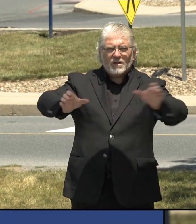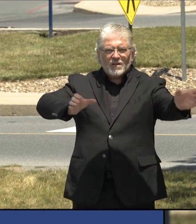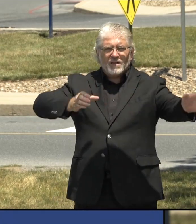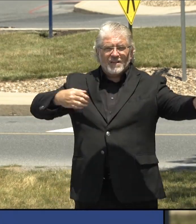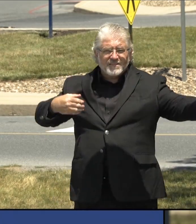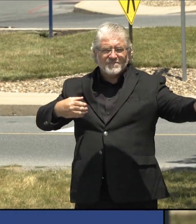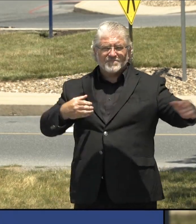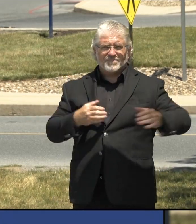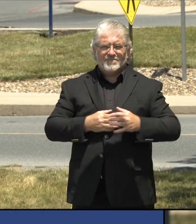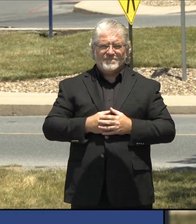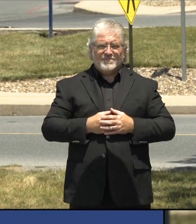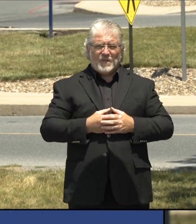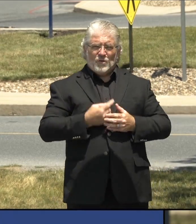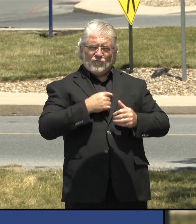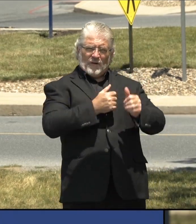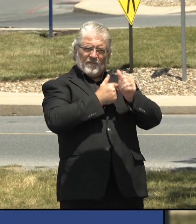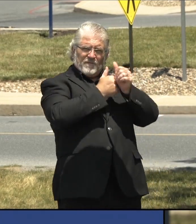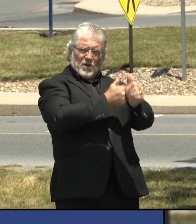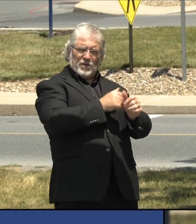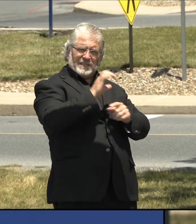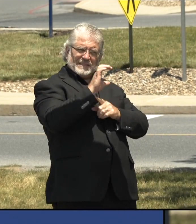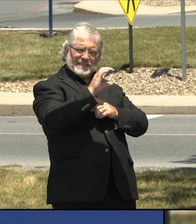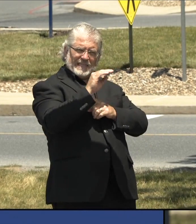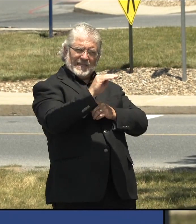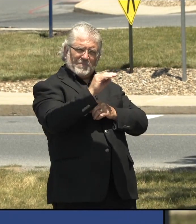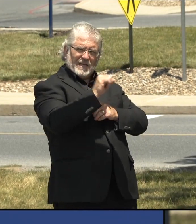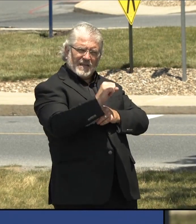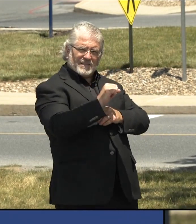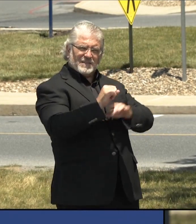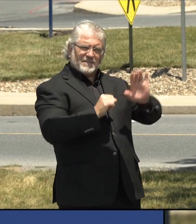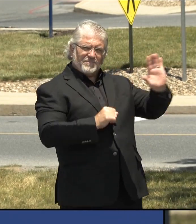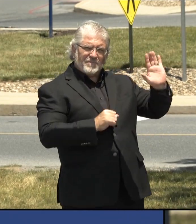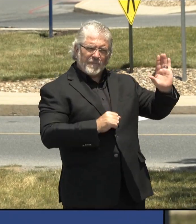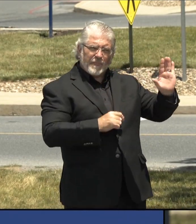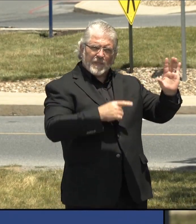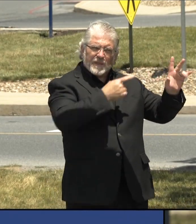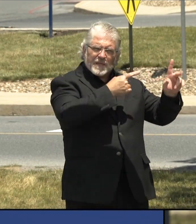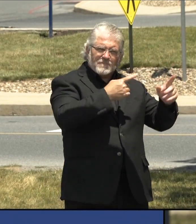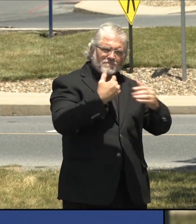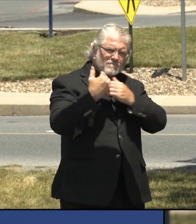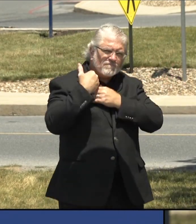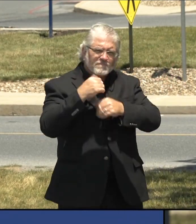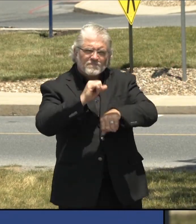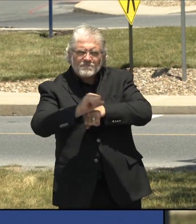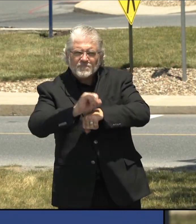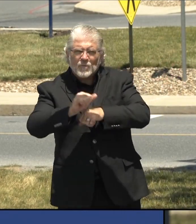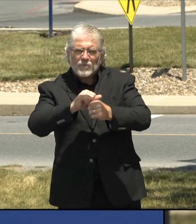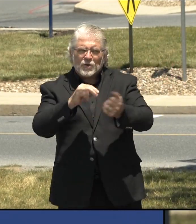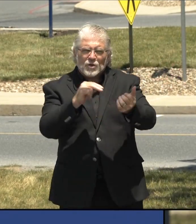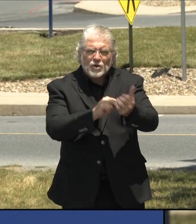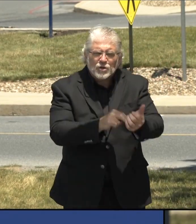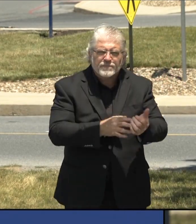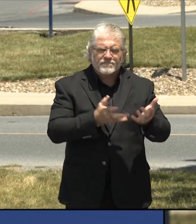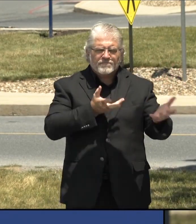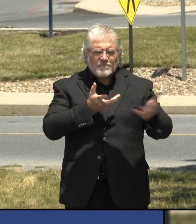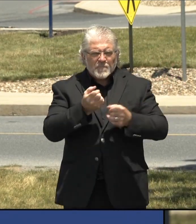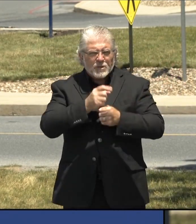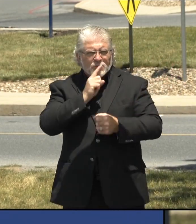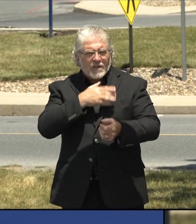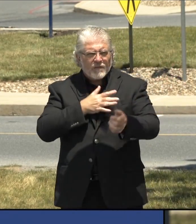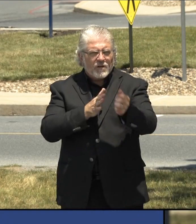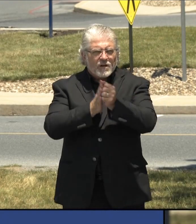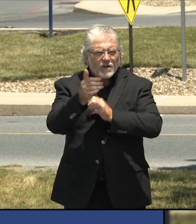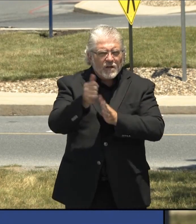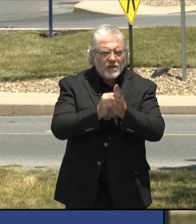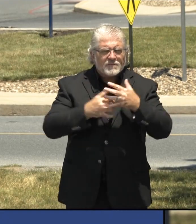in terms of, of doing that and then worked with the nursing homes to make sure they had PPE to make sure that they had, um, the, the